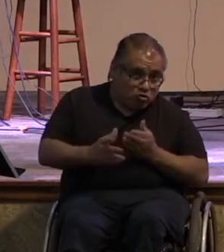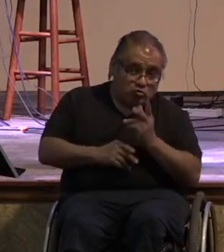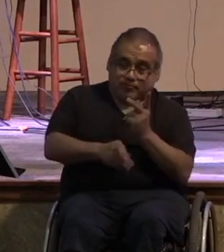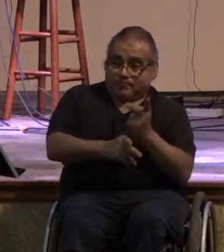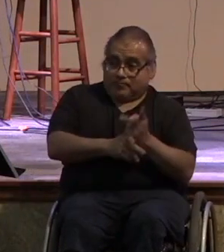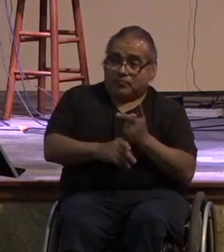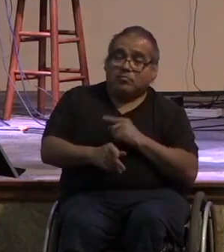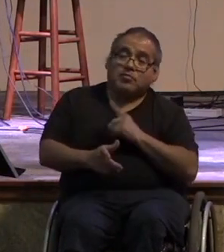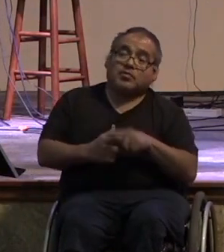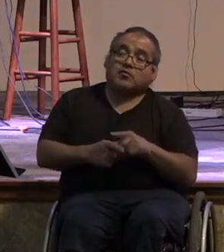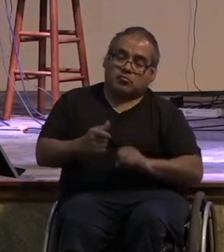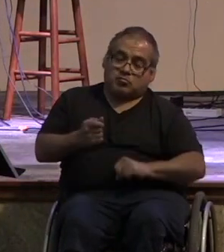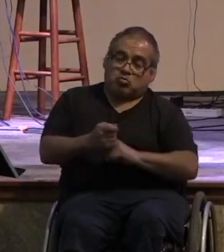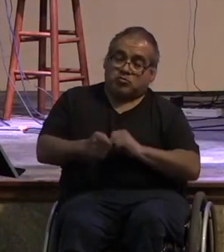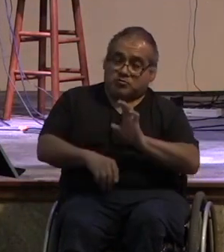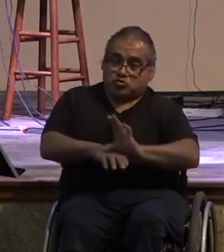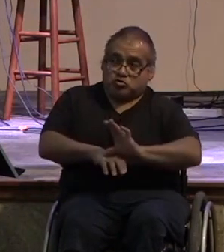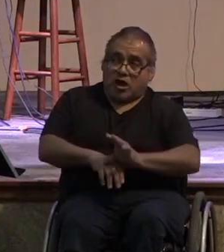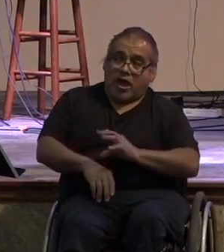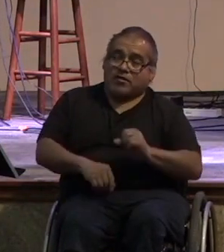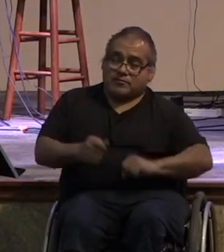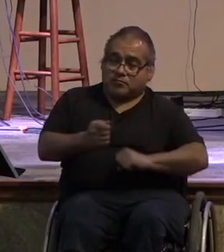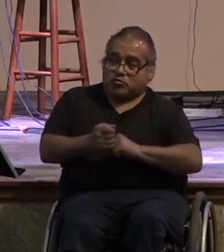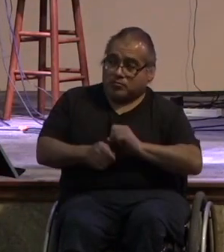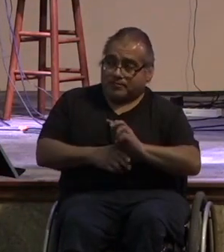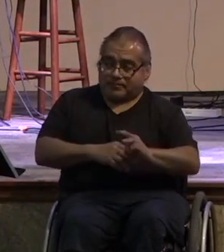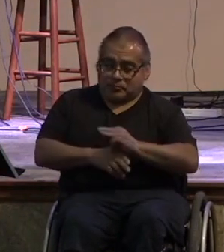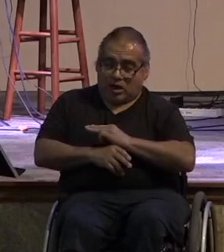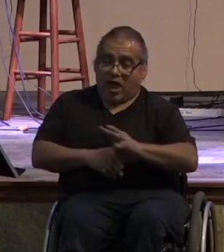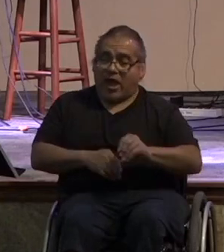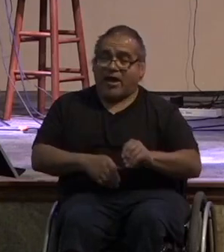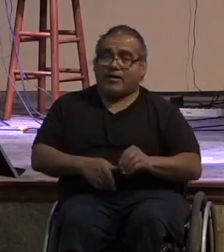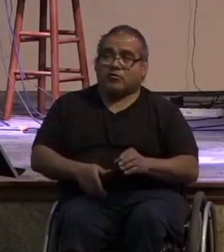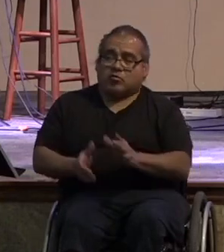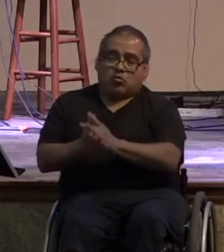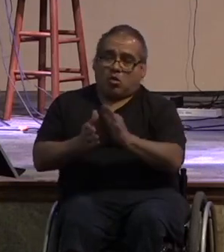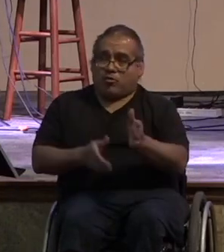edify the church we support our mission we we glorify god music team if you want to come up we'll again for us take pay help continue push on